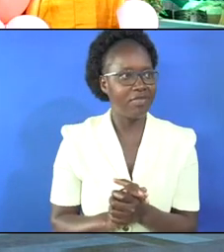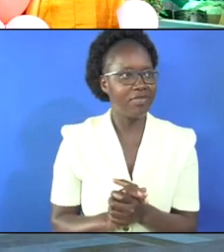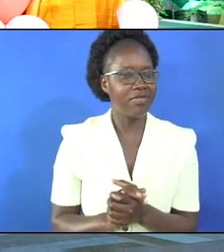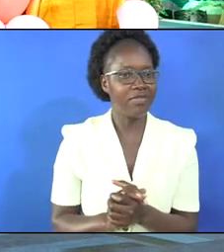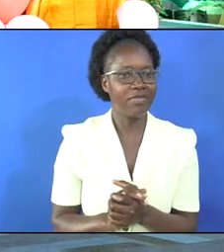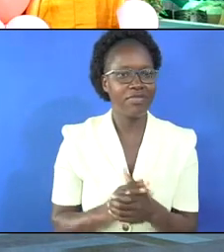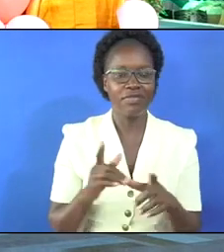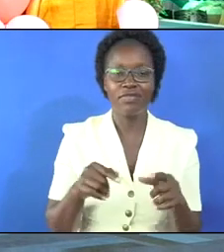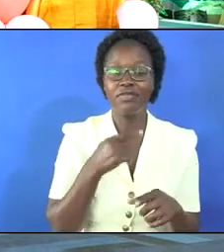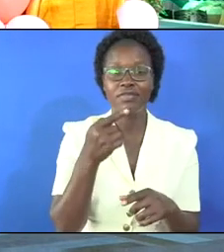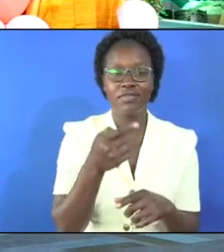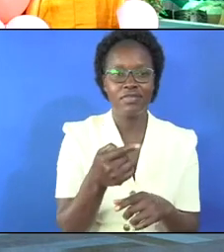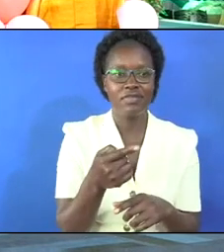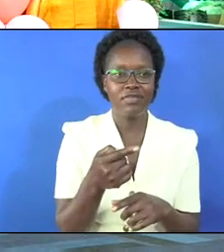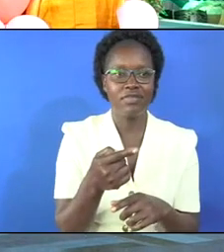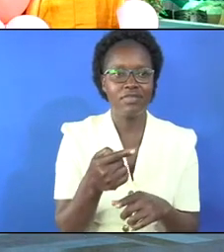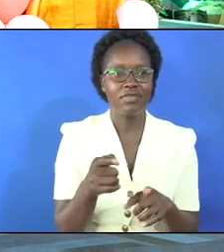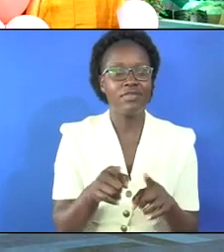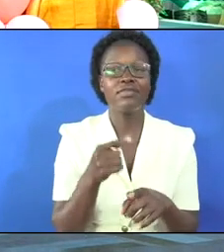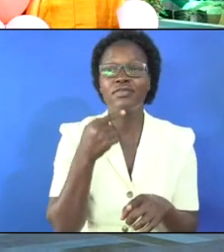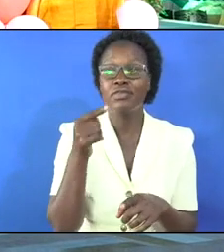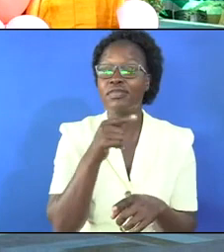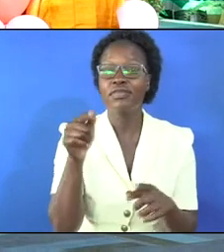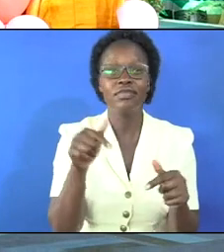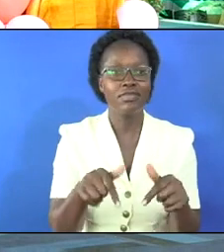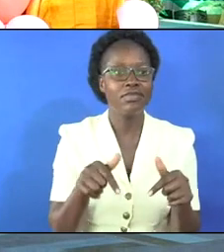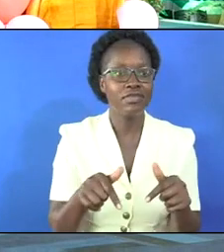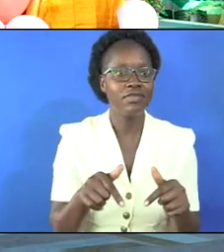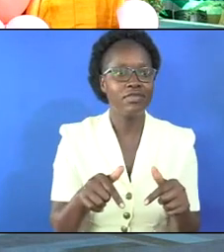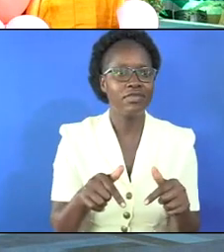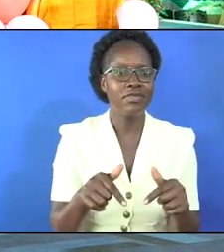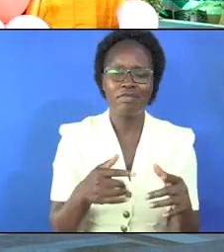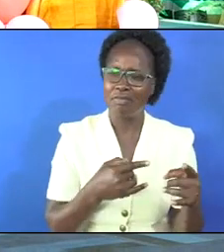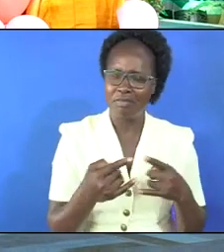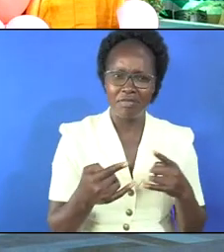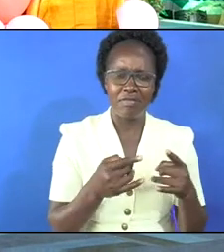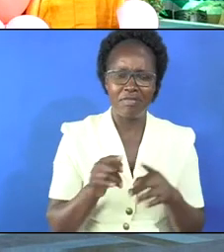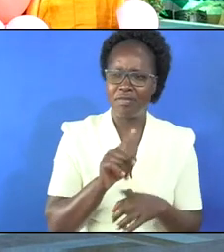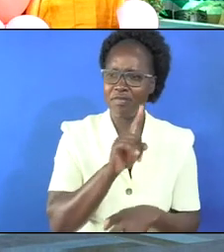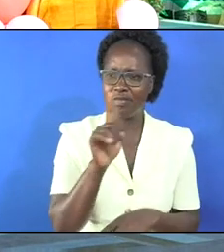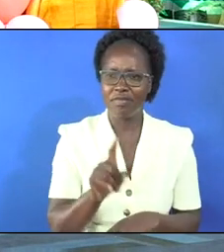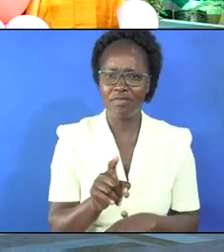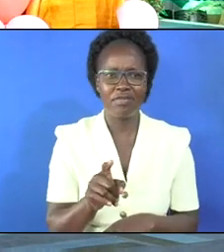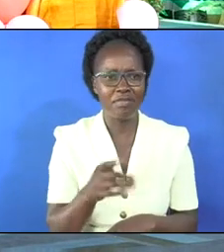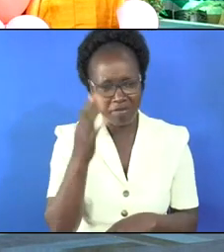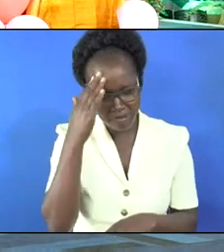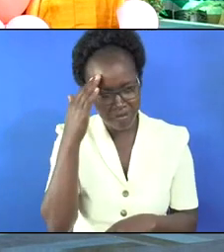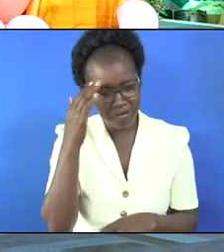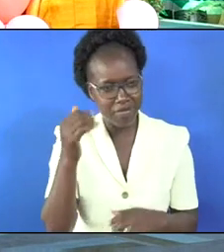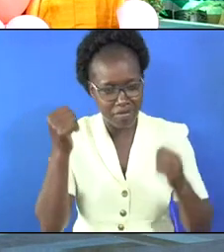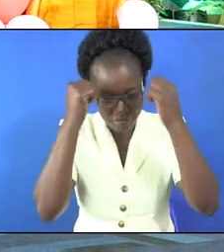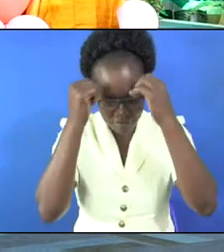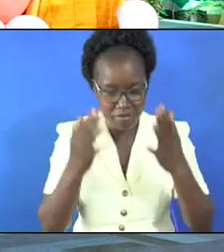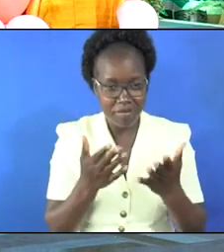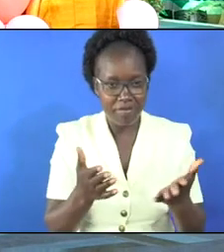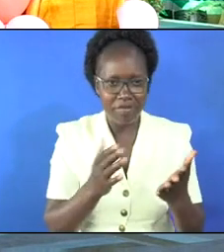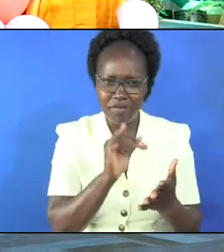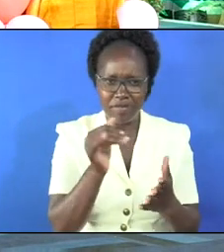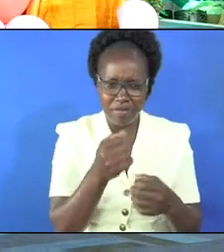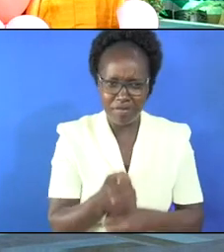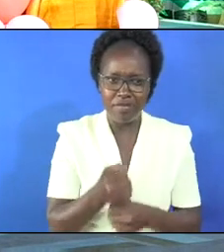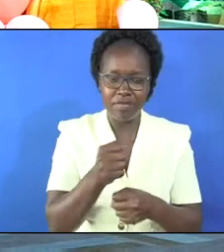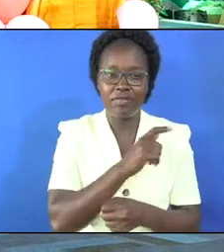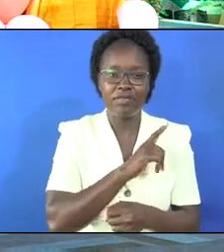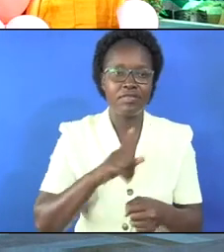is what and let me tell you i even tell you today those of us who are struggling with exams i know the candidates are here just